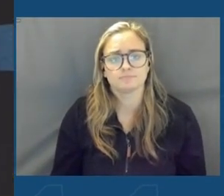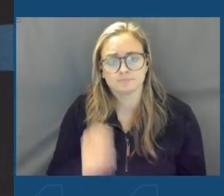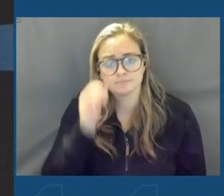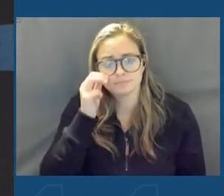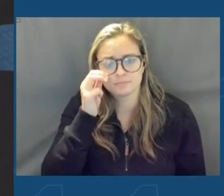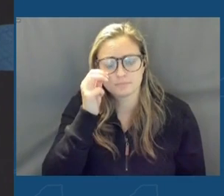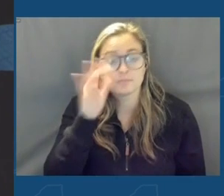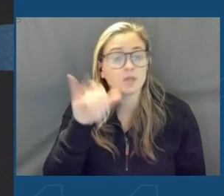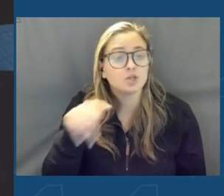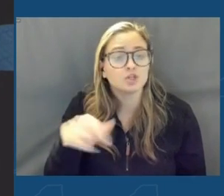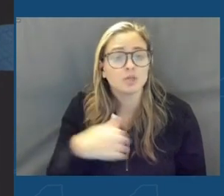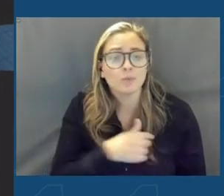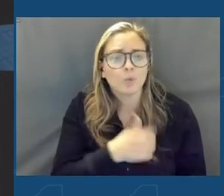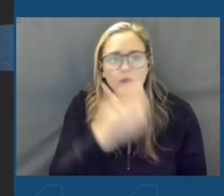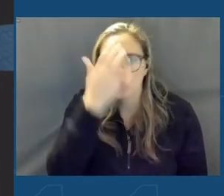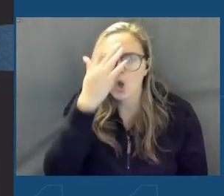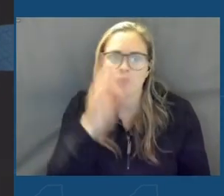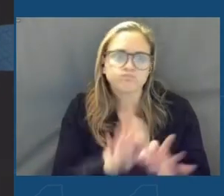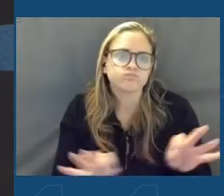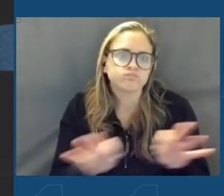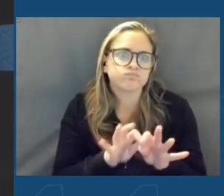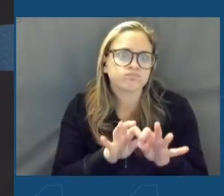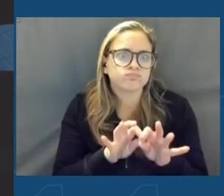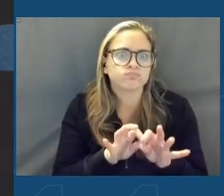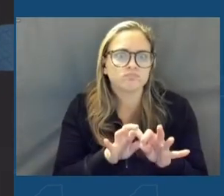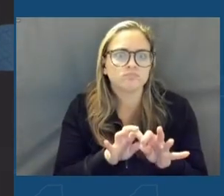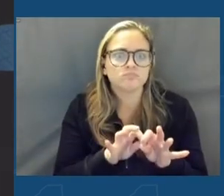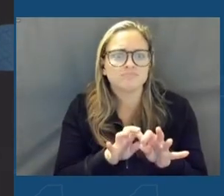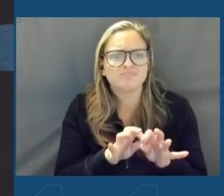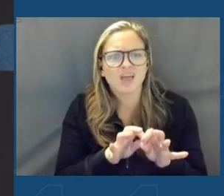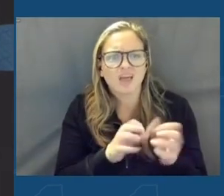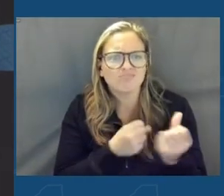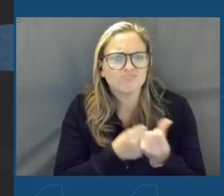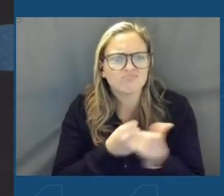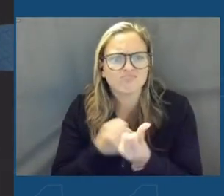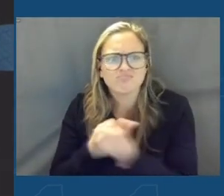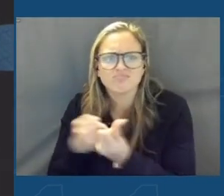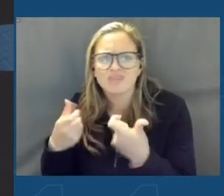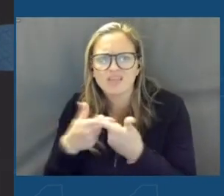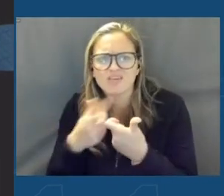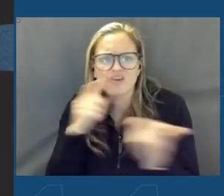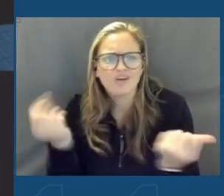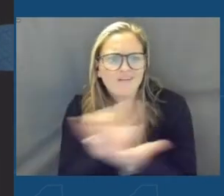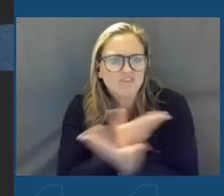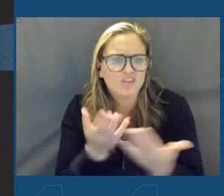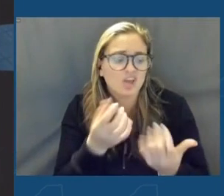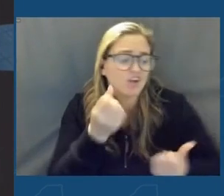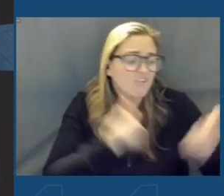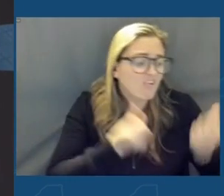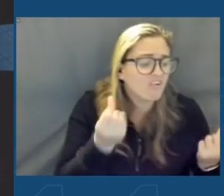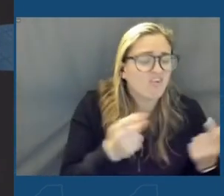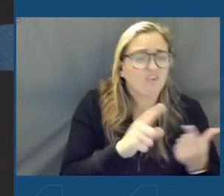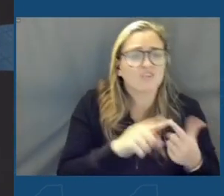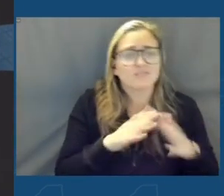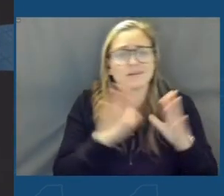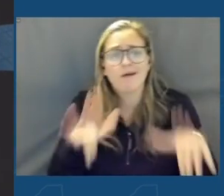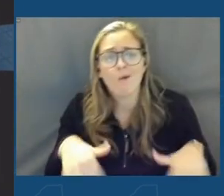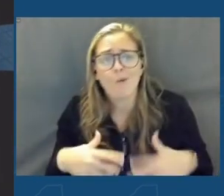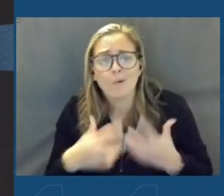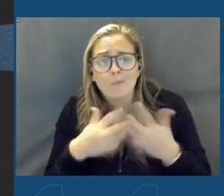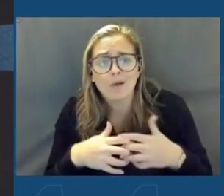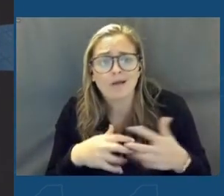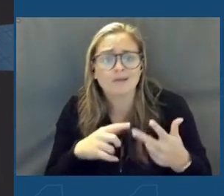Chips, we know how vital chips are. Chips power everything. Everything from cars and household appliances to medical